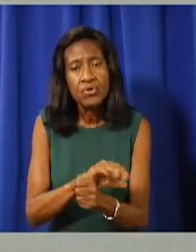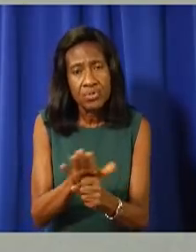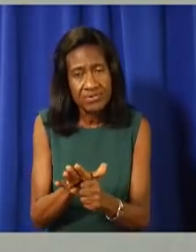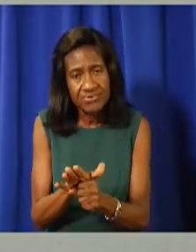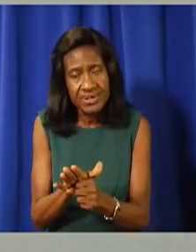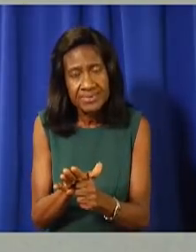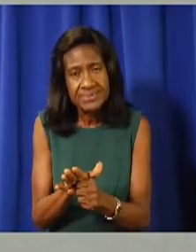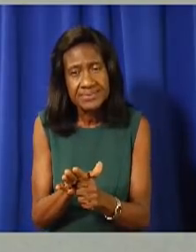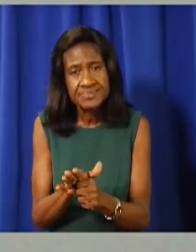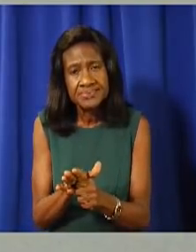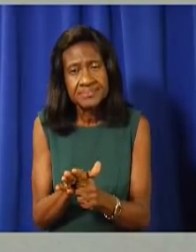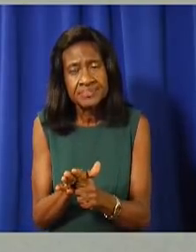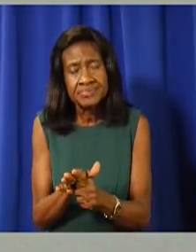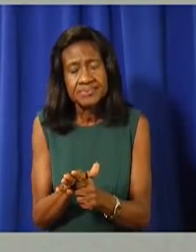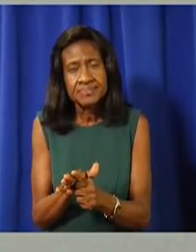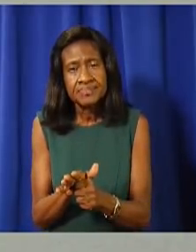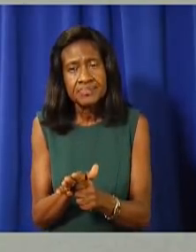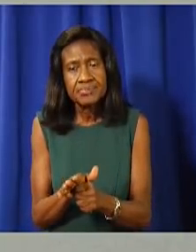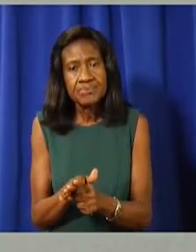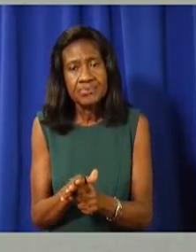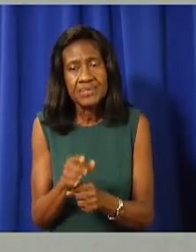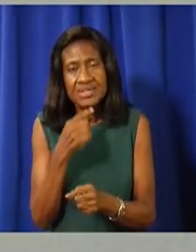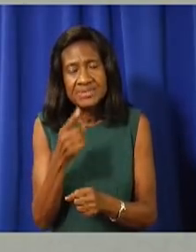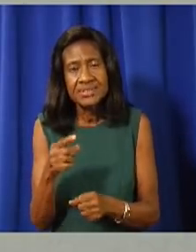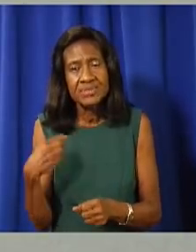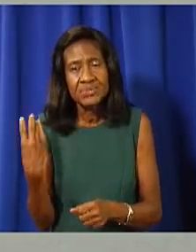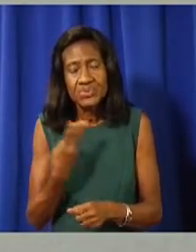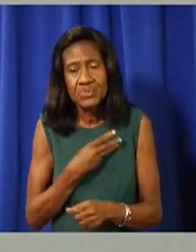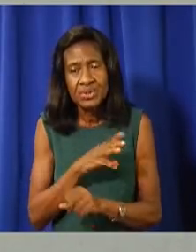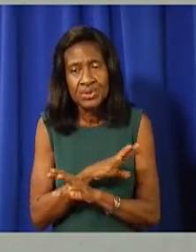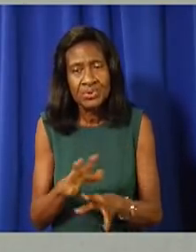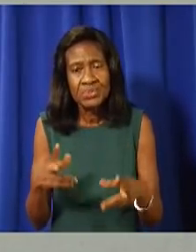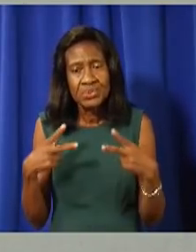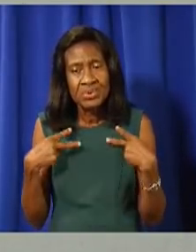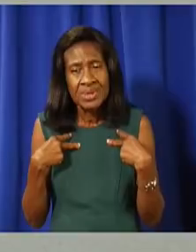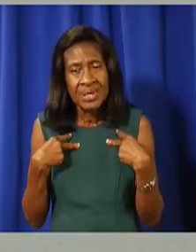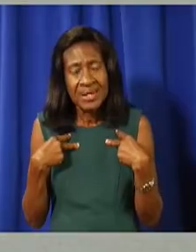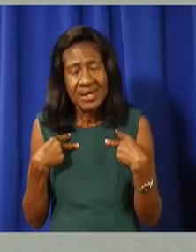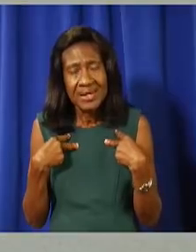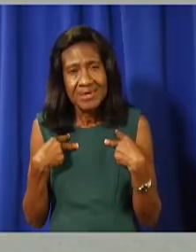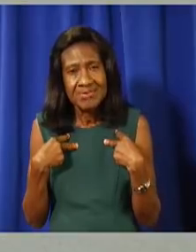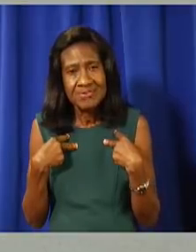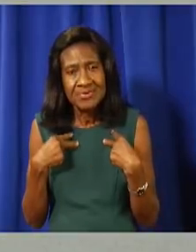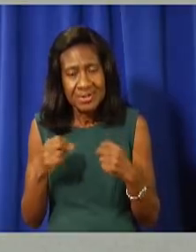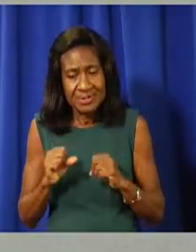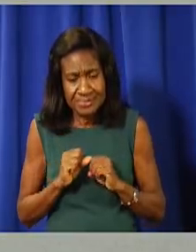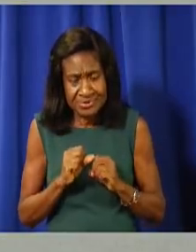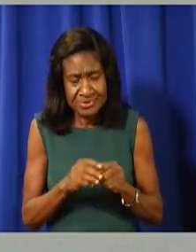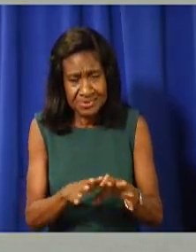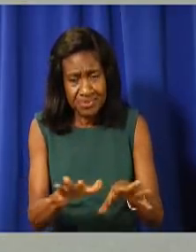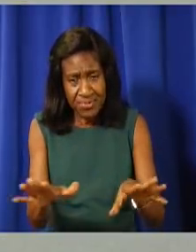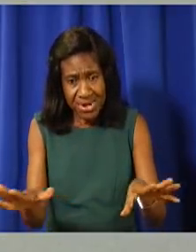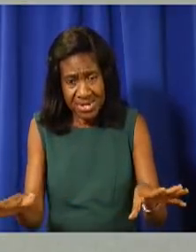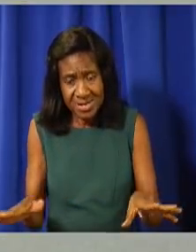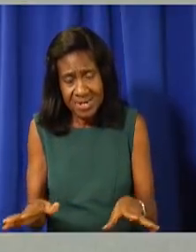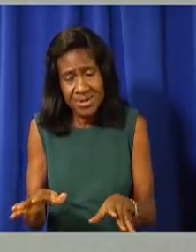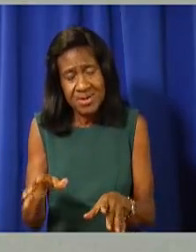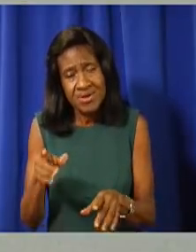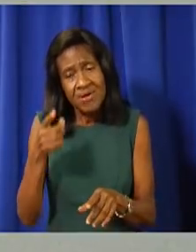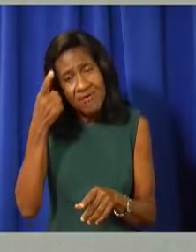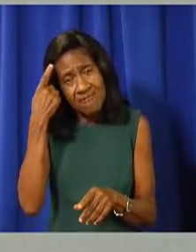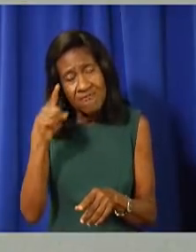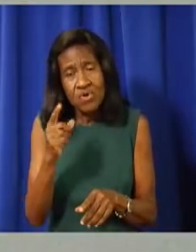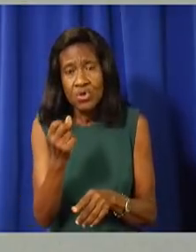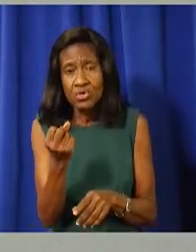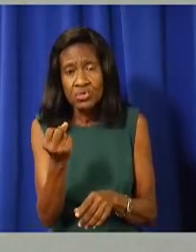truly remarkable that we have had no local transmission for over 12 months and we're fortunate thanks